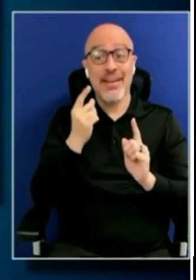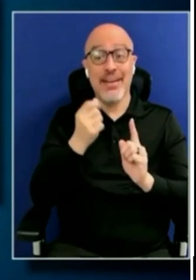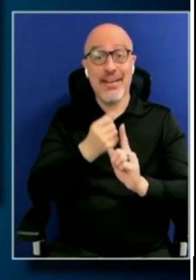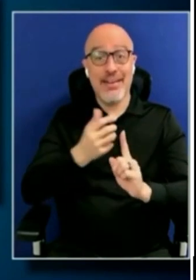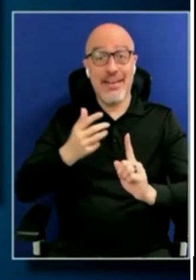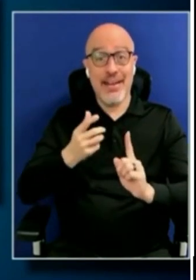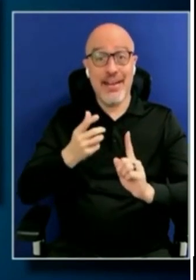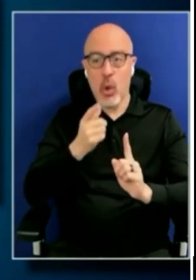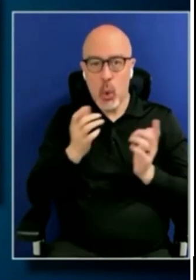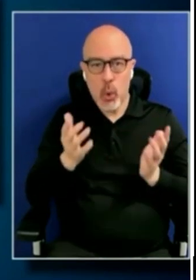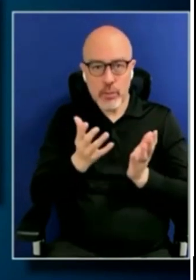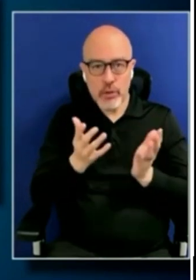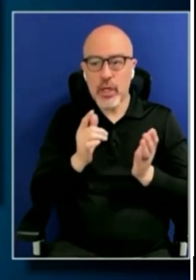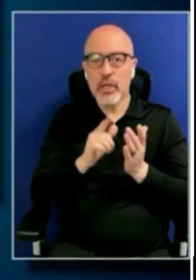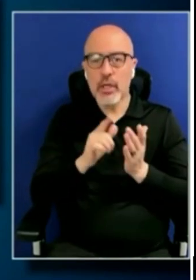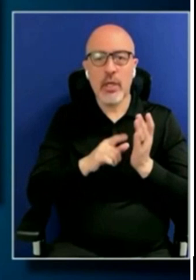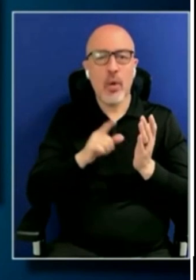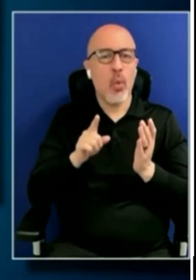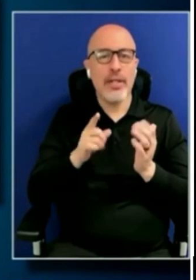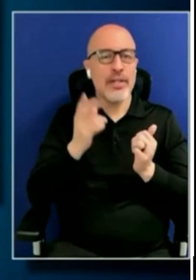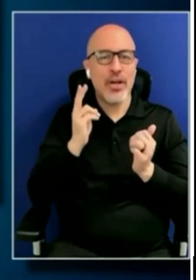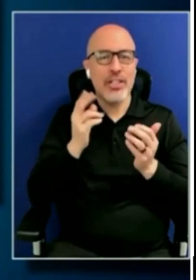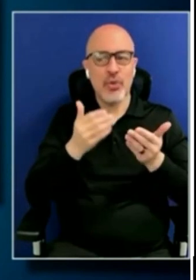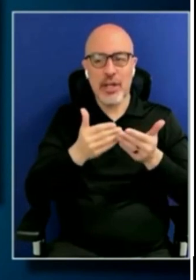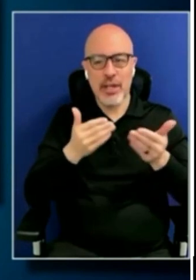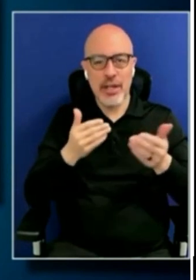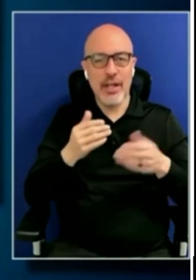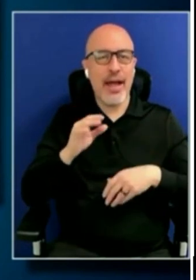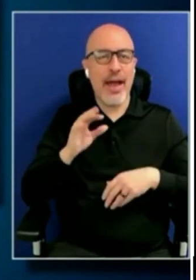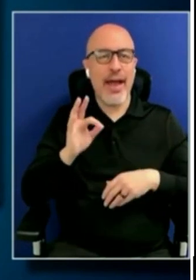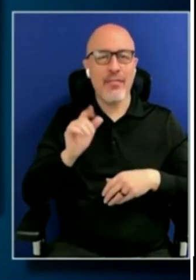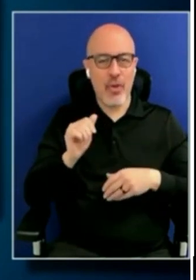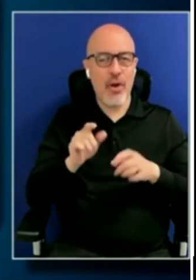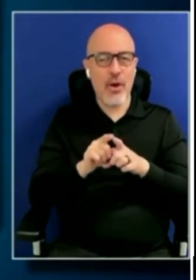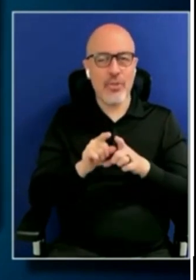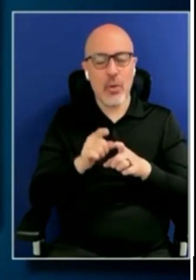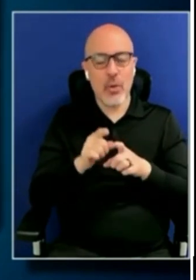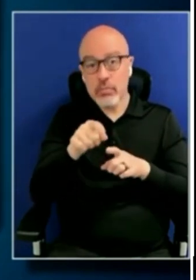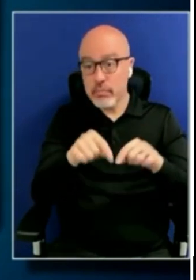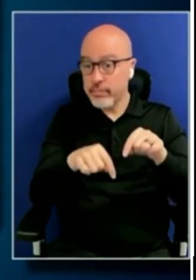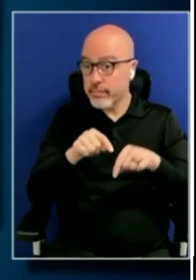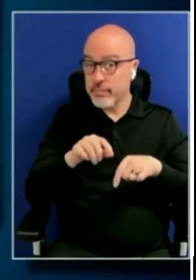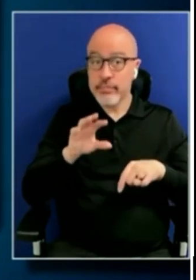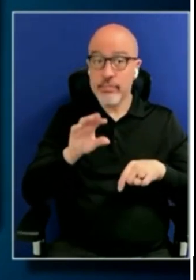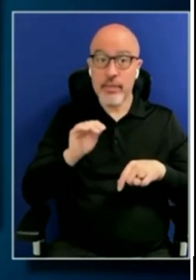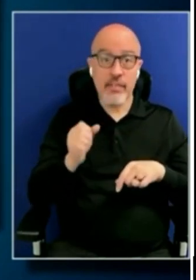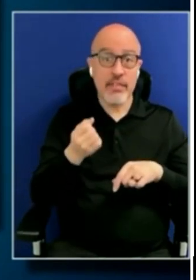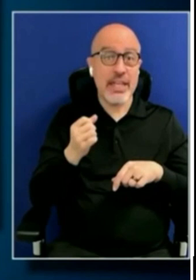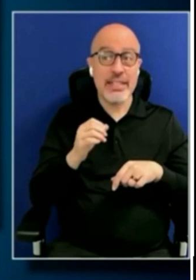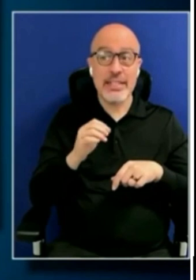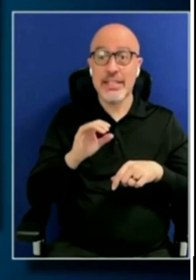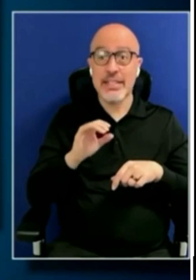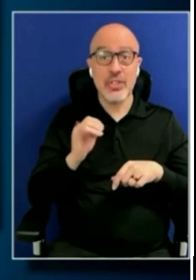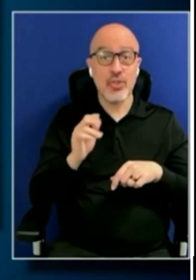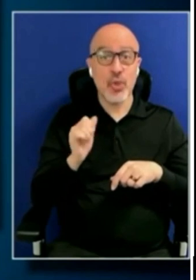what their record is, and what the history is in Florida. You know, you can go back to the 50s, to the Johns Committee, where the legislature was